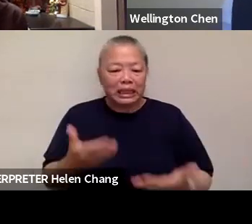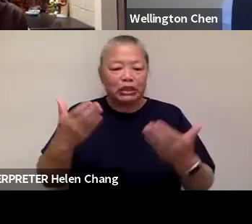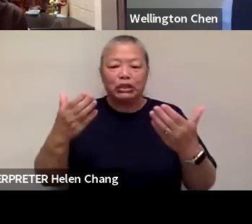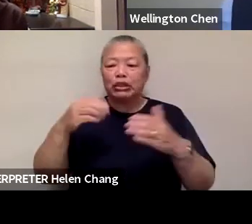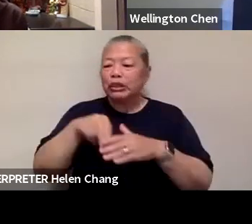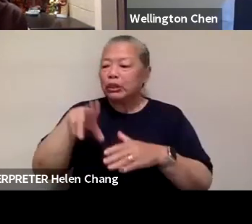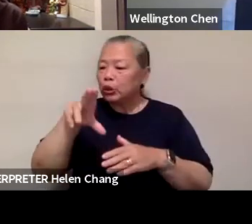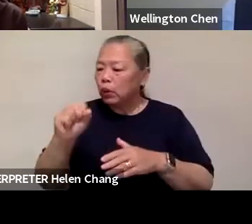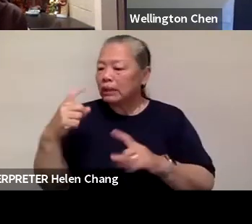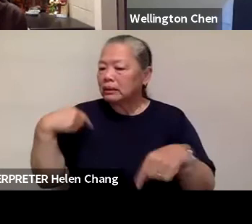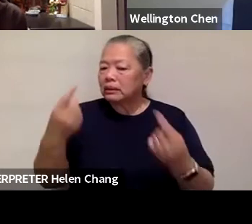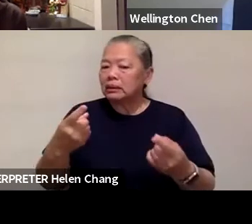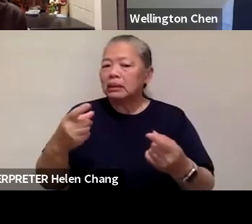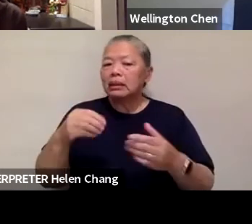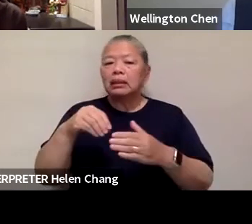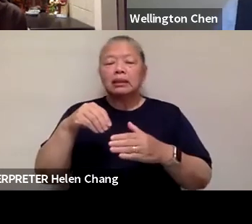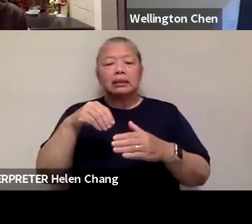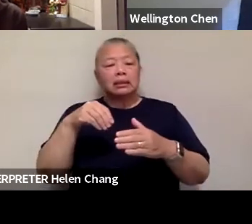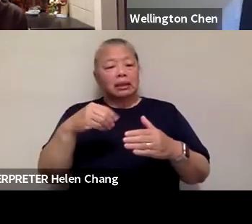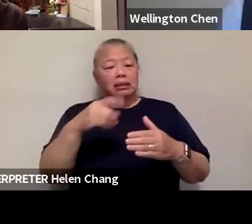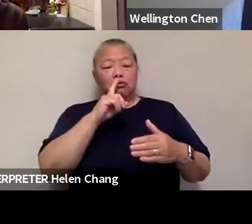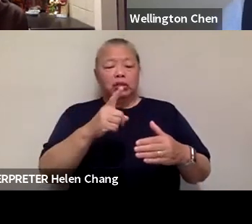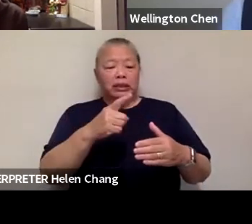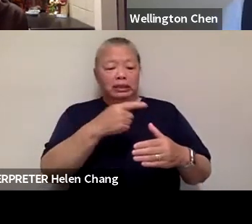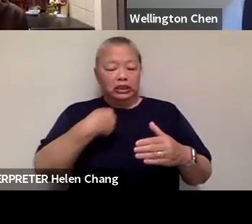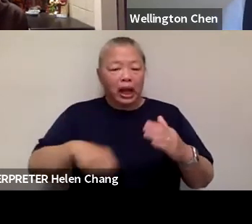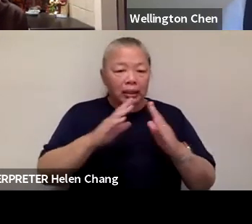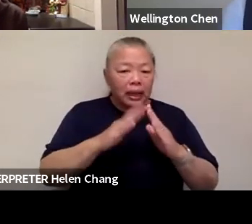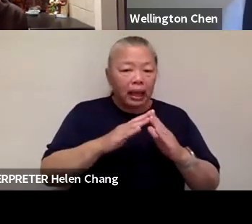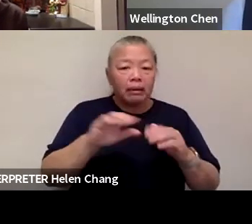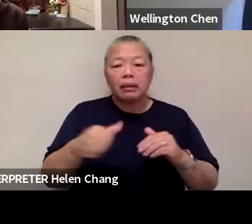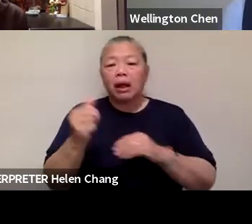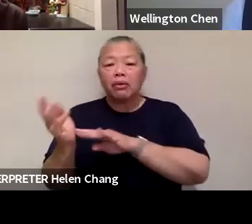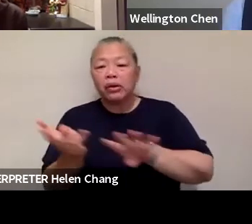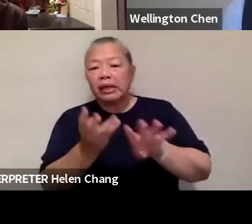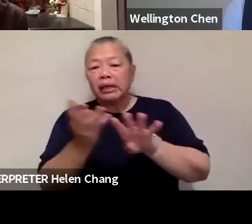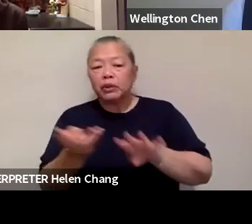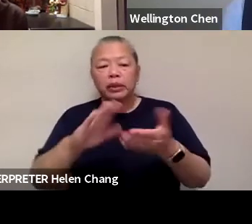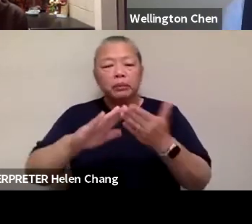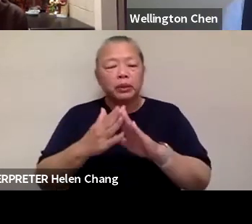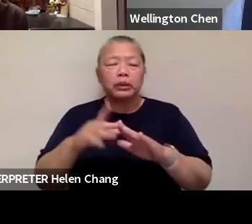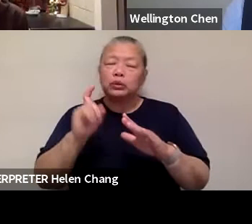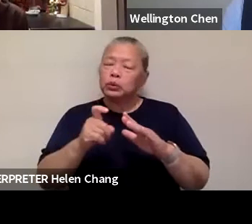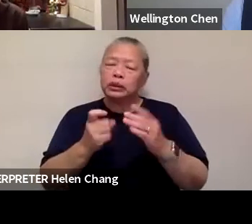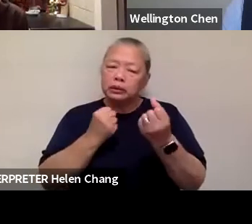in Chinatowns and in other immigrant communities, we got us. Yeah, Simone, that's absolutely,